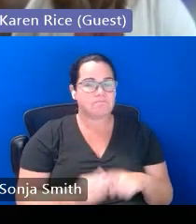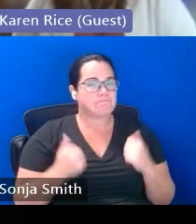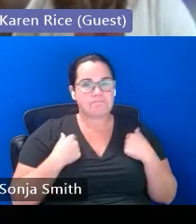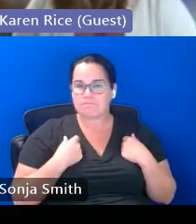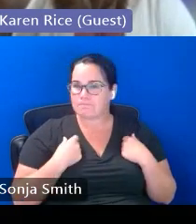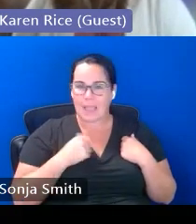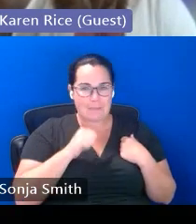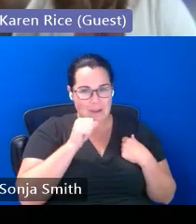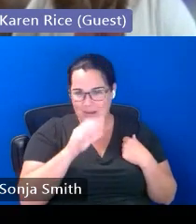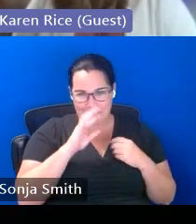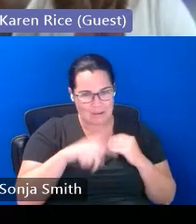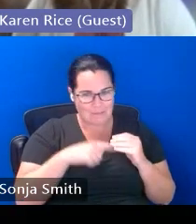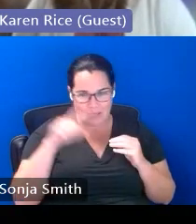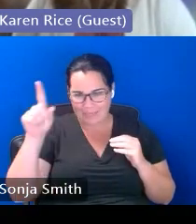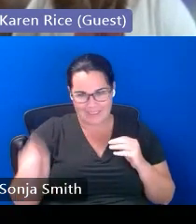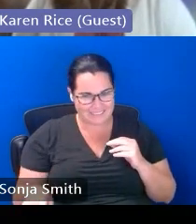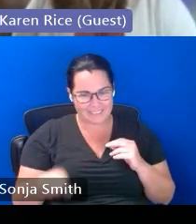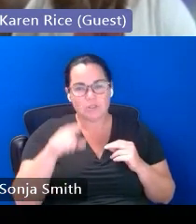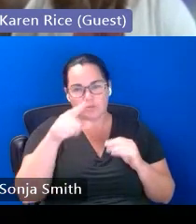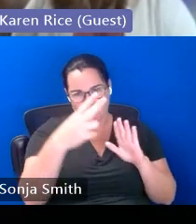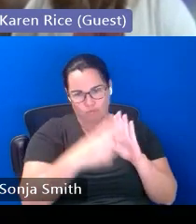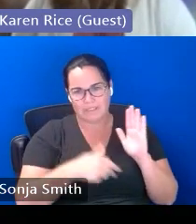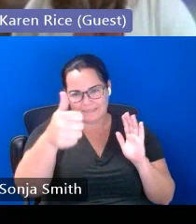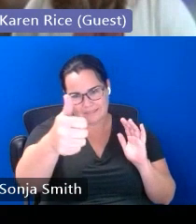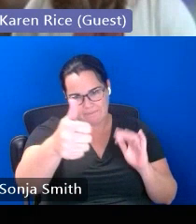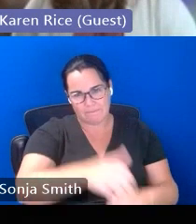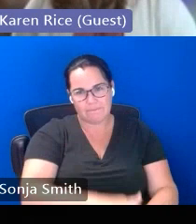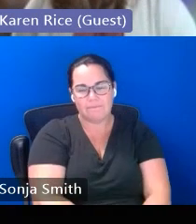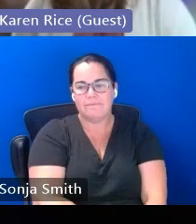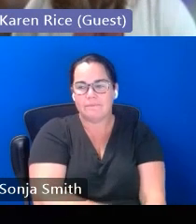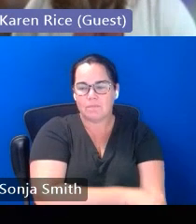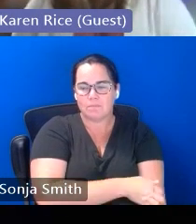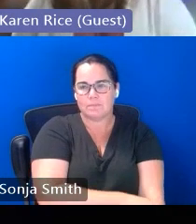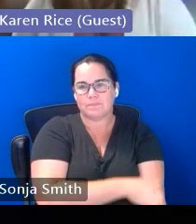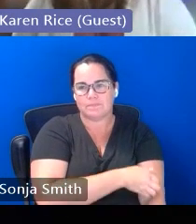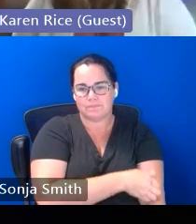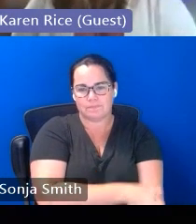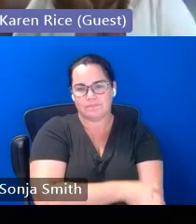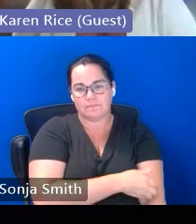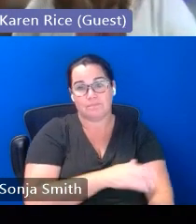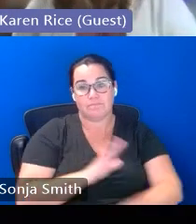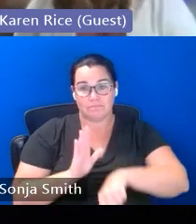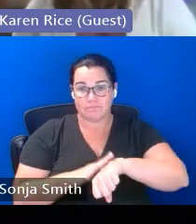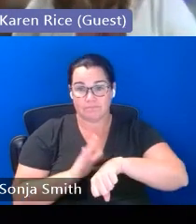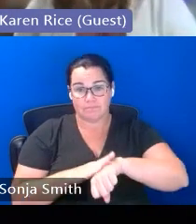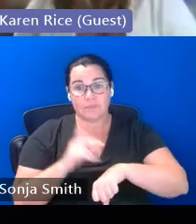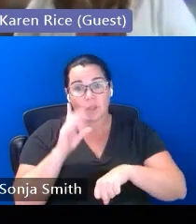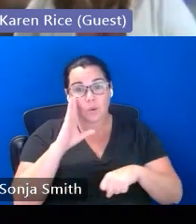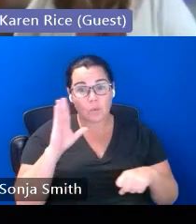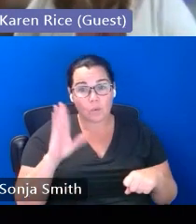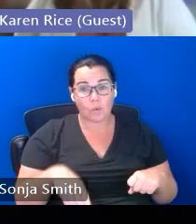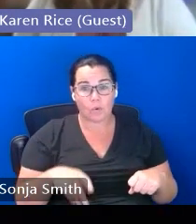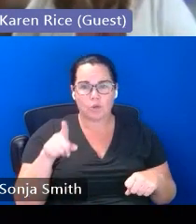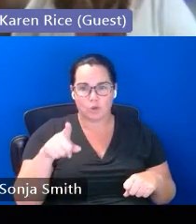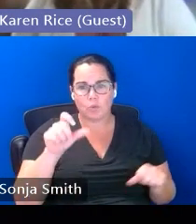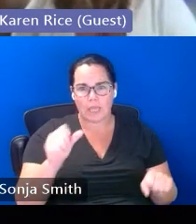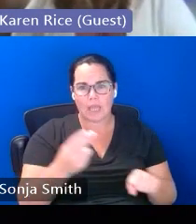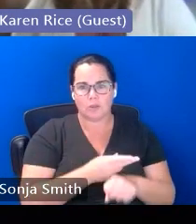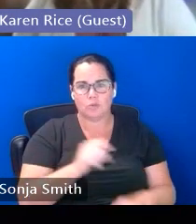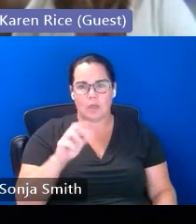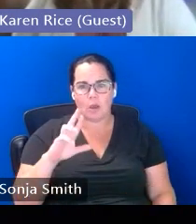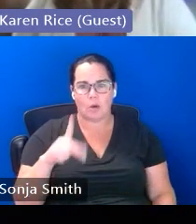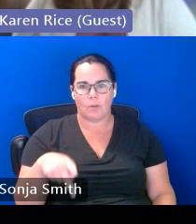and give you all of the details you can read them on the slide but we'll just put out the caveat of you can absolutely use your arp funds